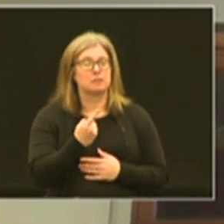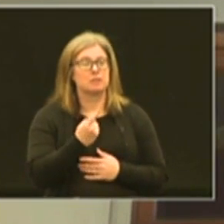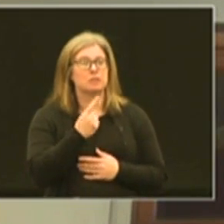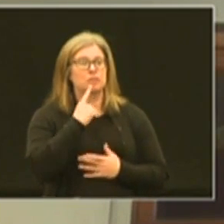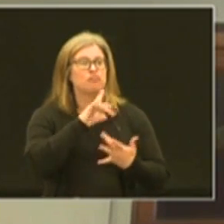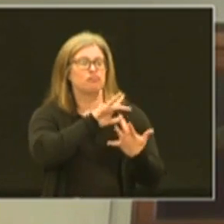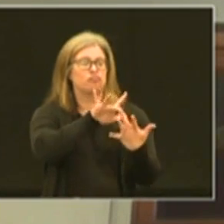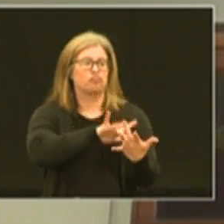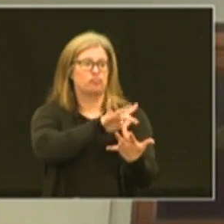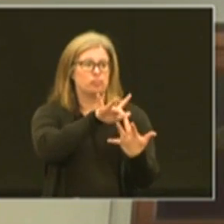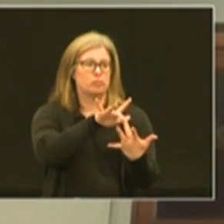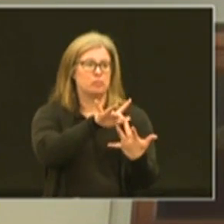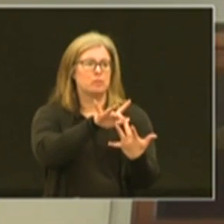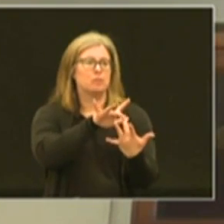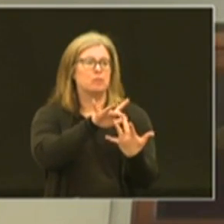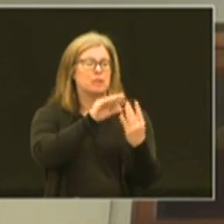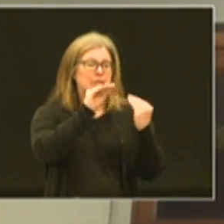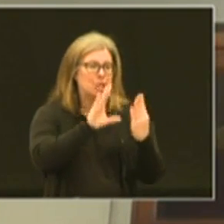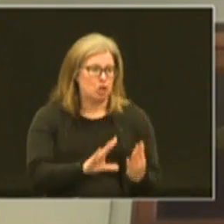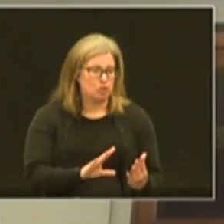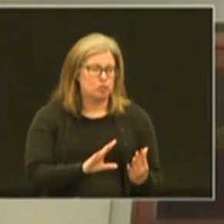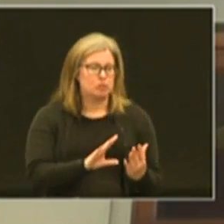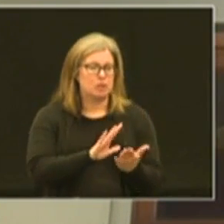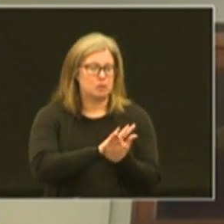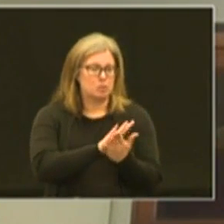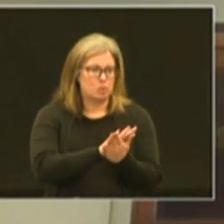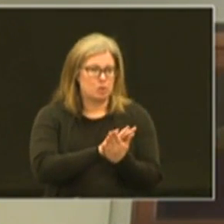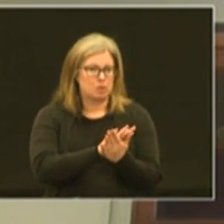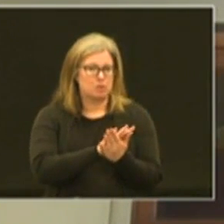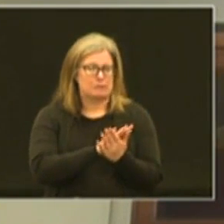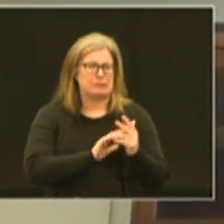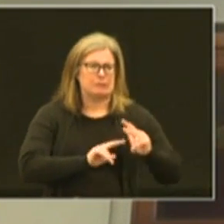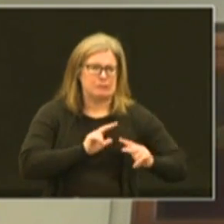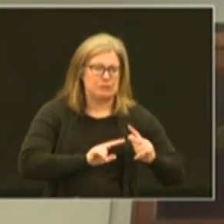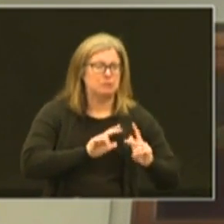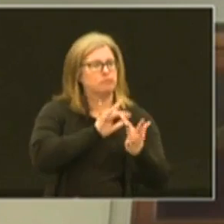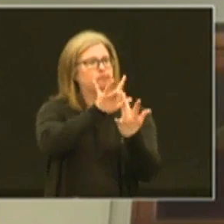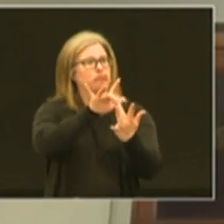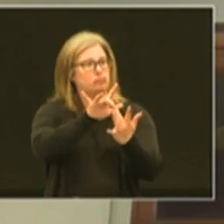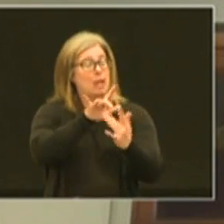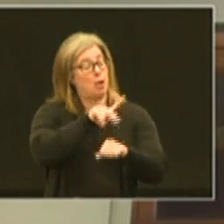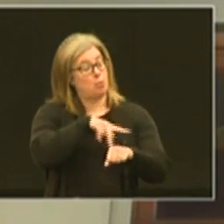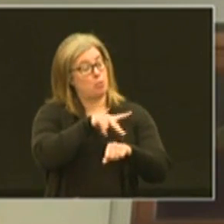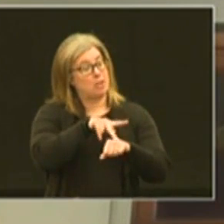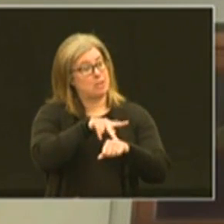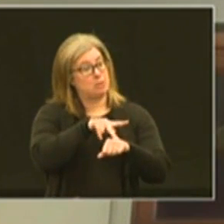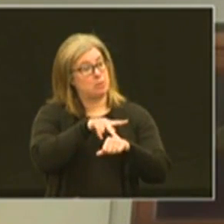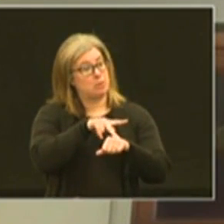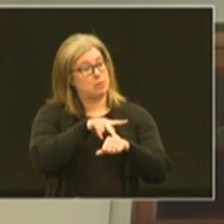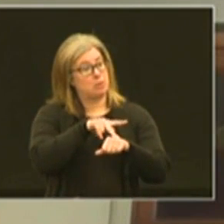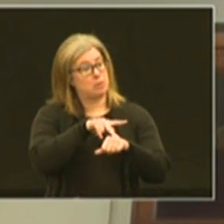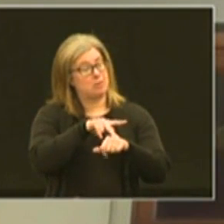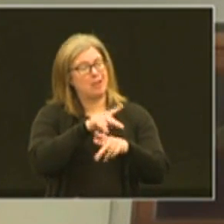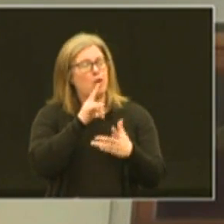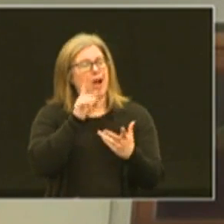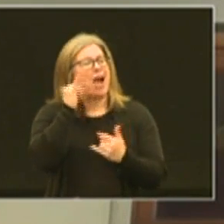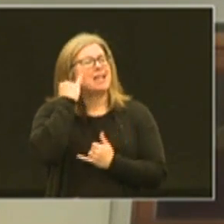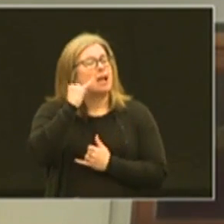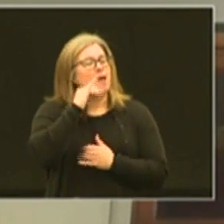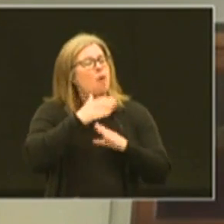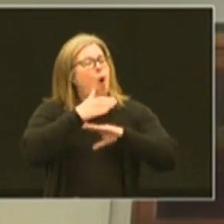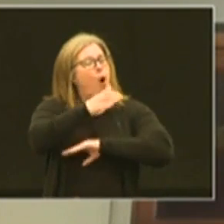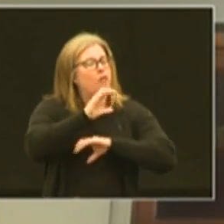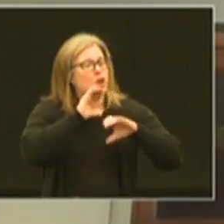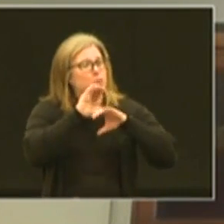reach out and contact teachers and the school once again our principle of over communicating from